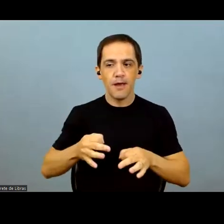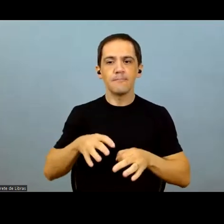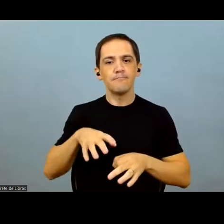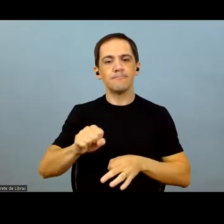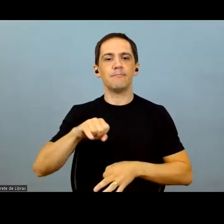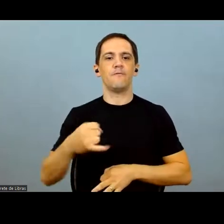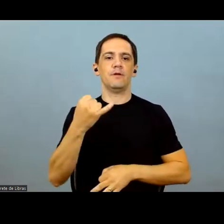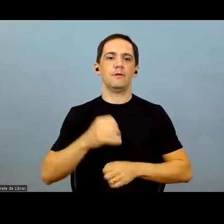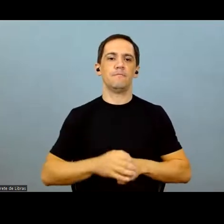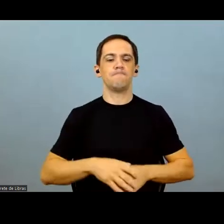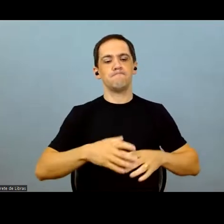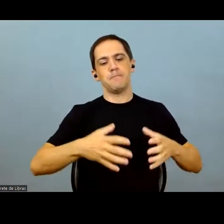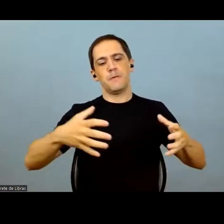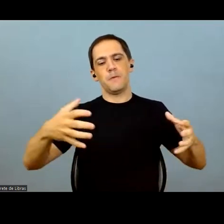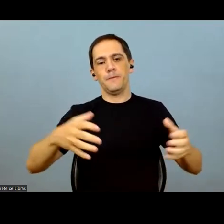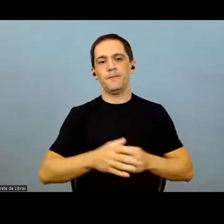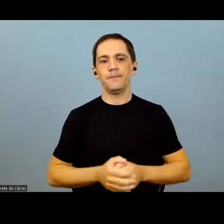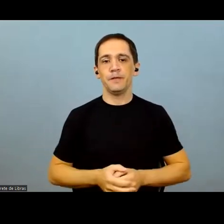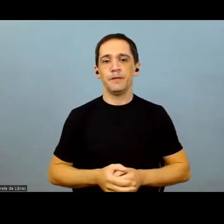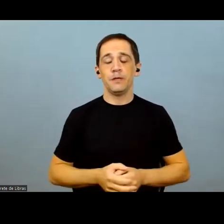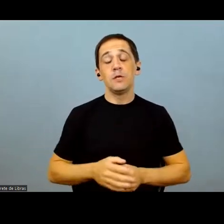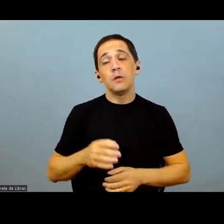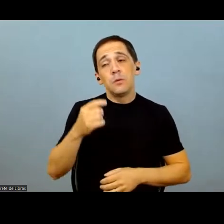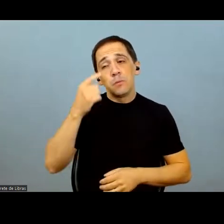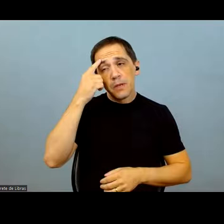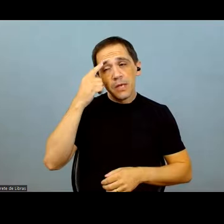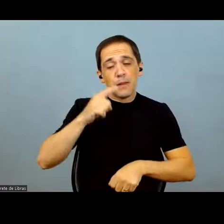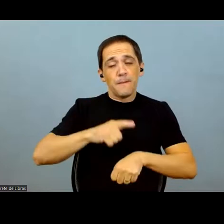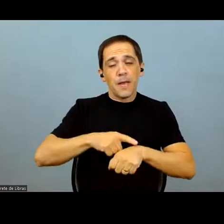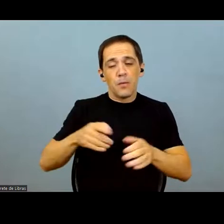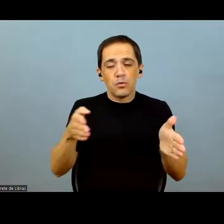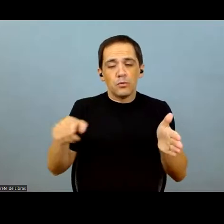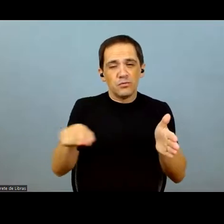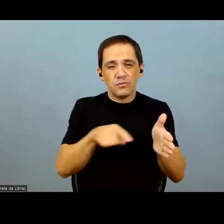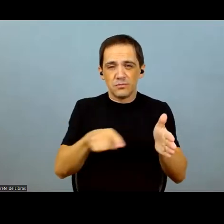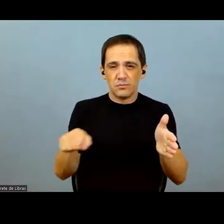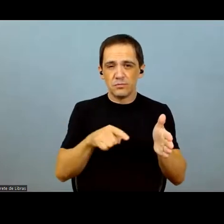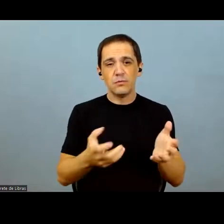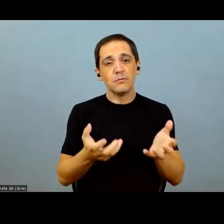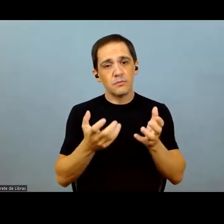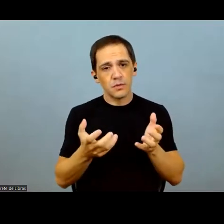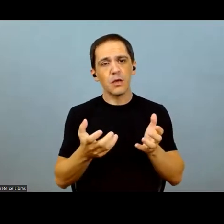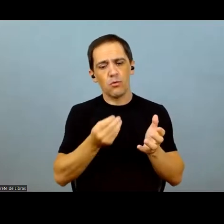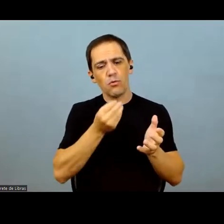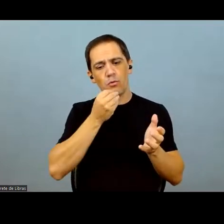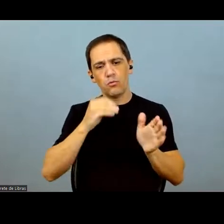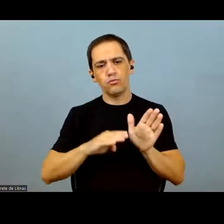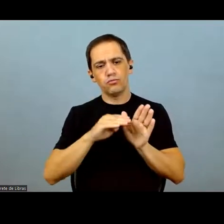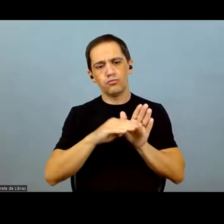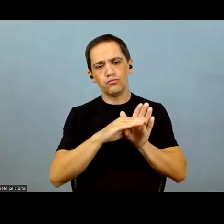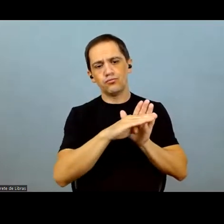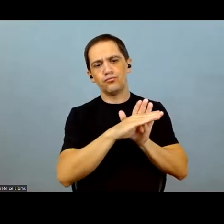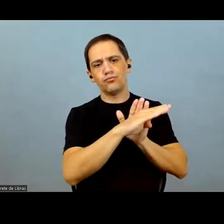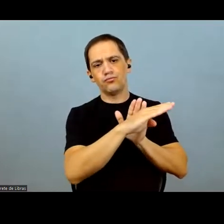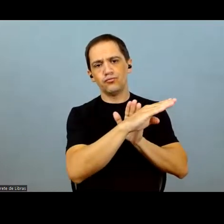the right opportunities. So, we'll continue to grow. And in the medium term, we will maintain